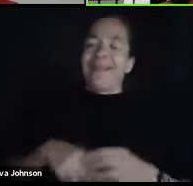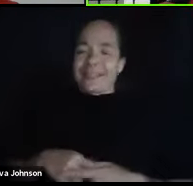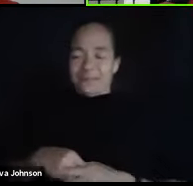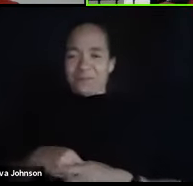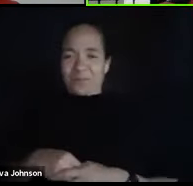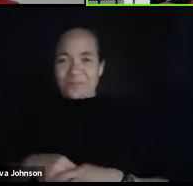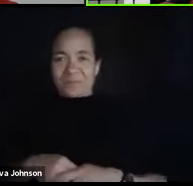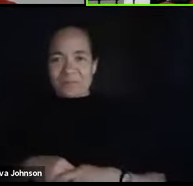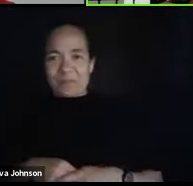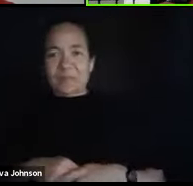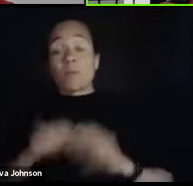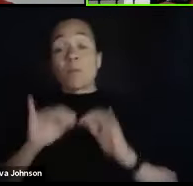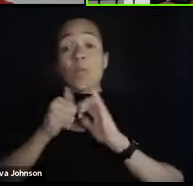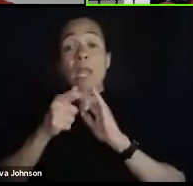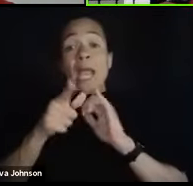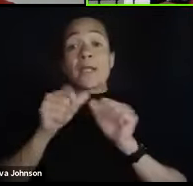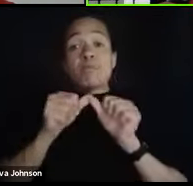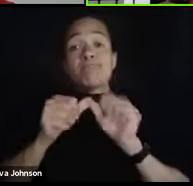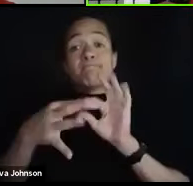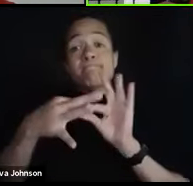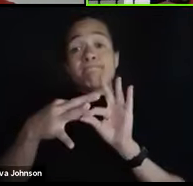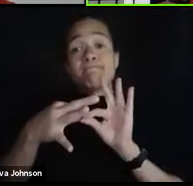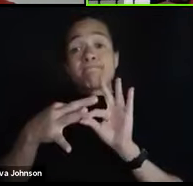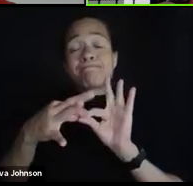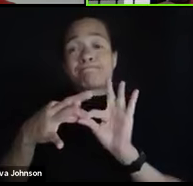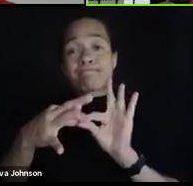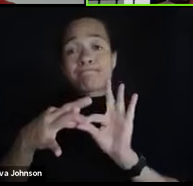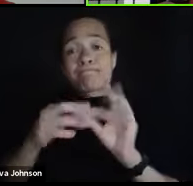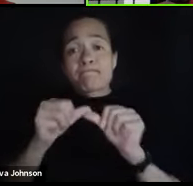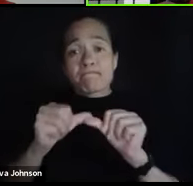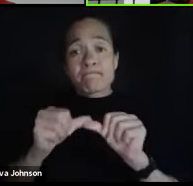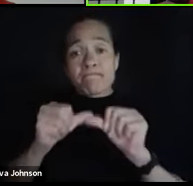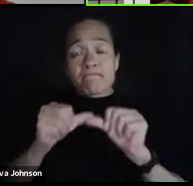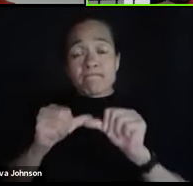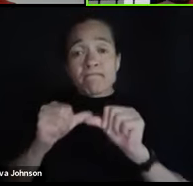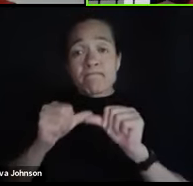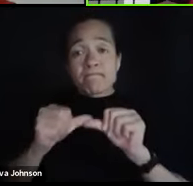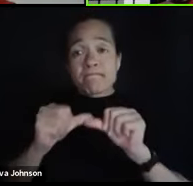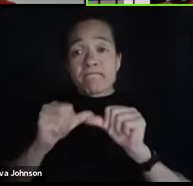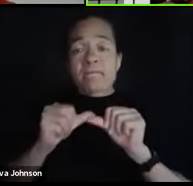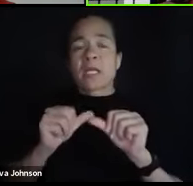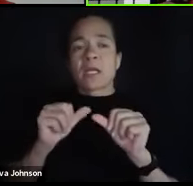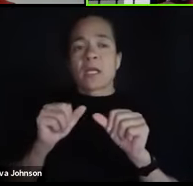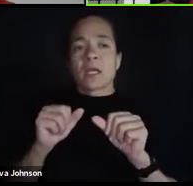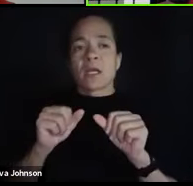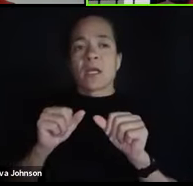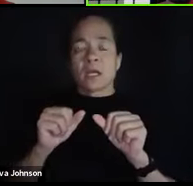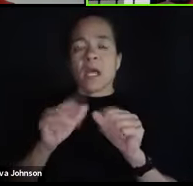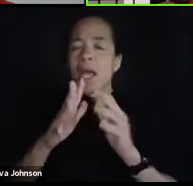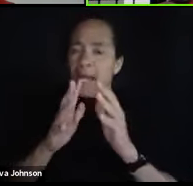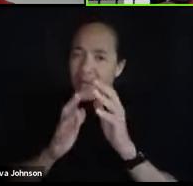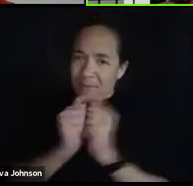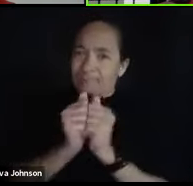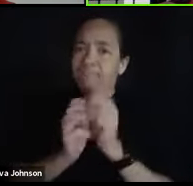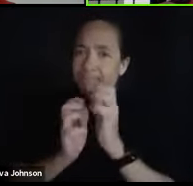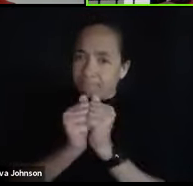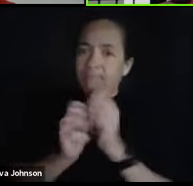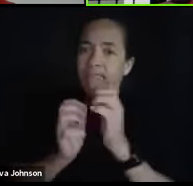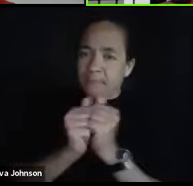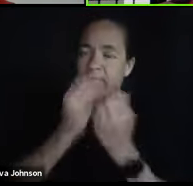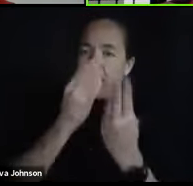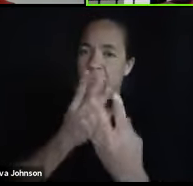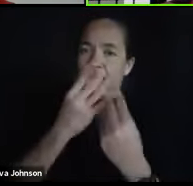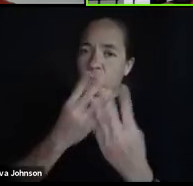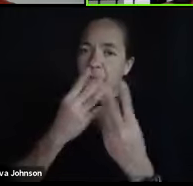you can stay engaged is make sure you are staying up on the information. So when I start